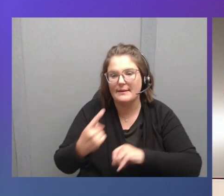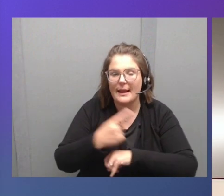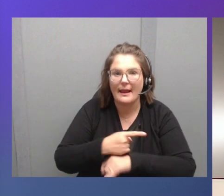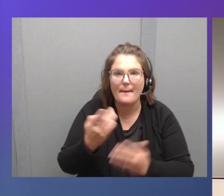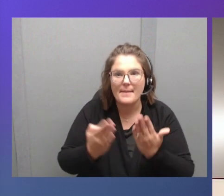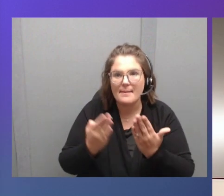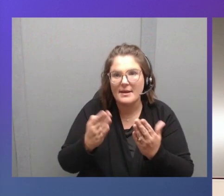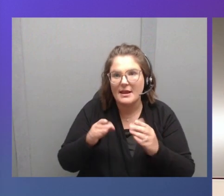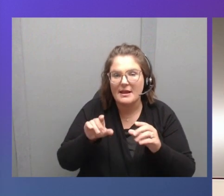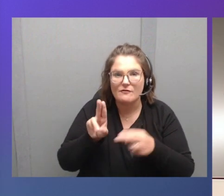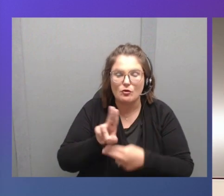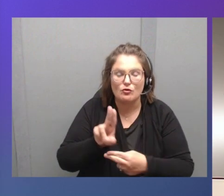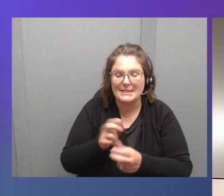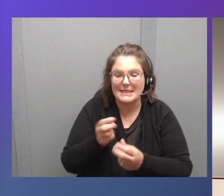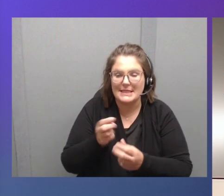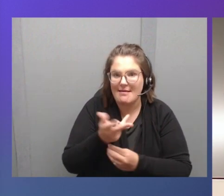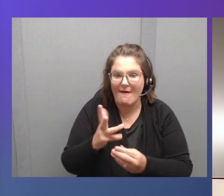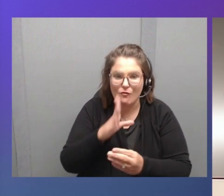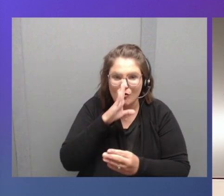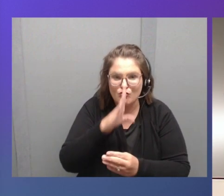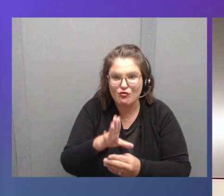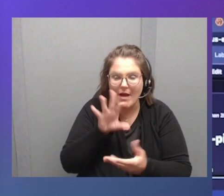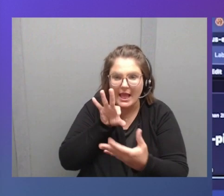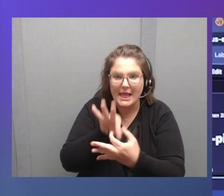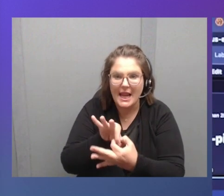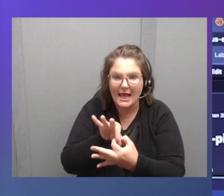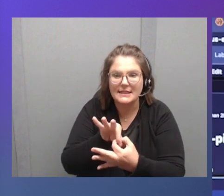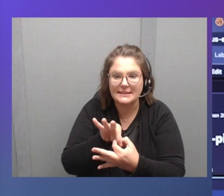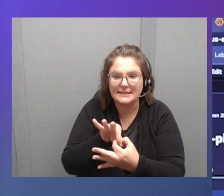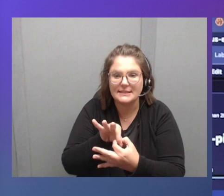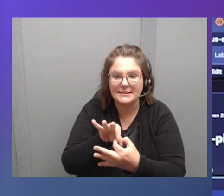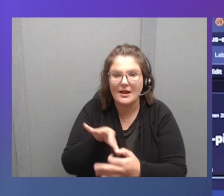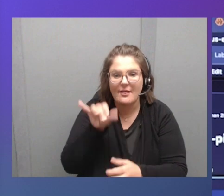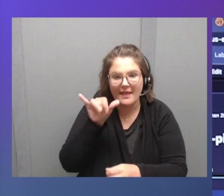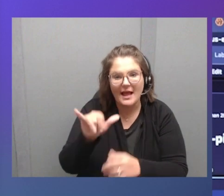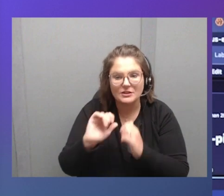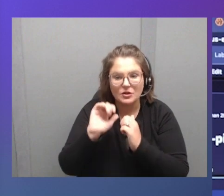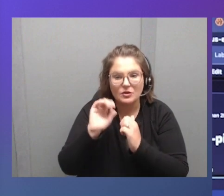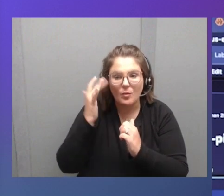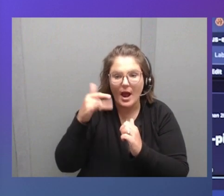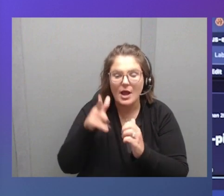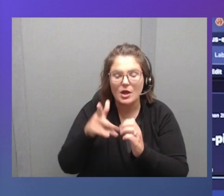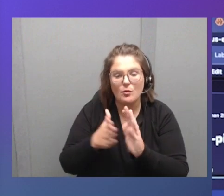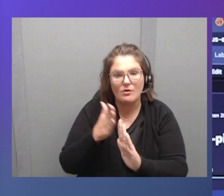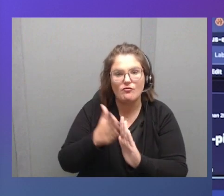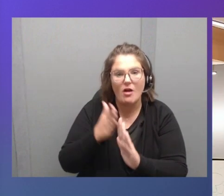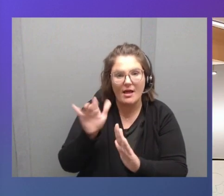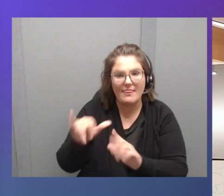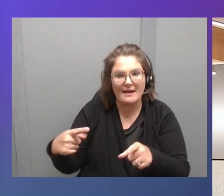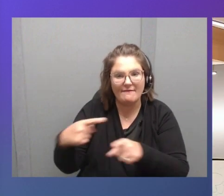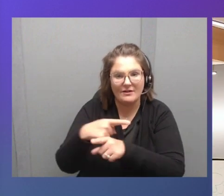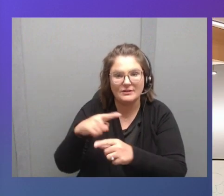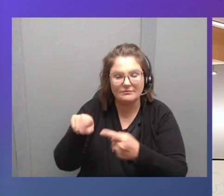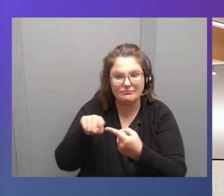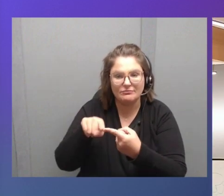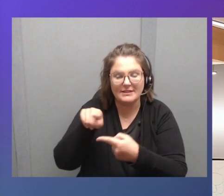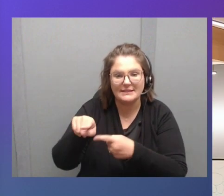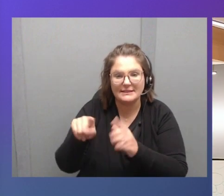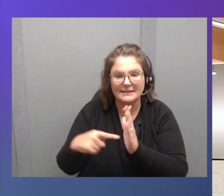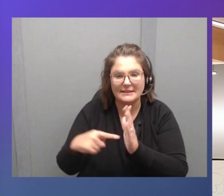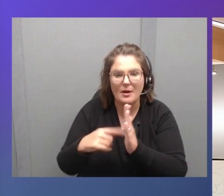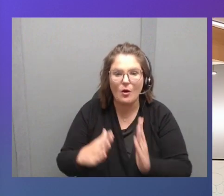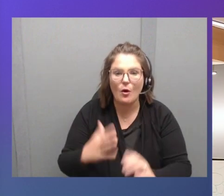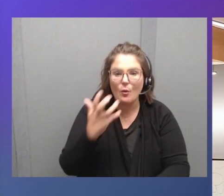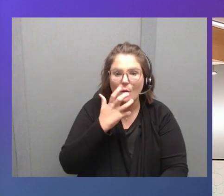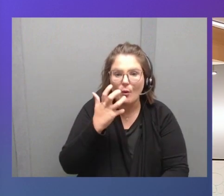direct connects. So you want to minimize the amount of data you would collect. So that's why you would actually run the inference at the edge in that example. This was such an exciting